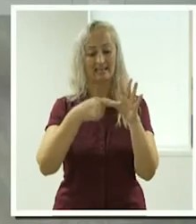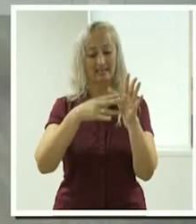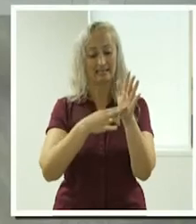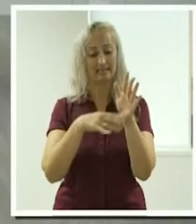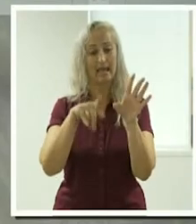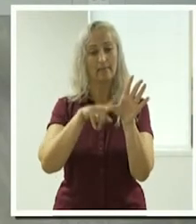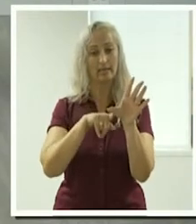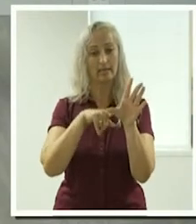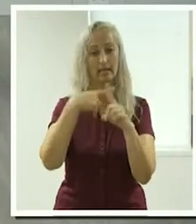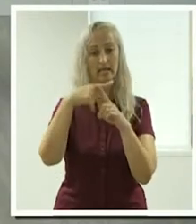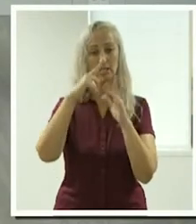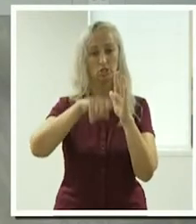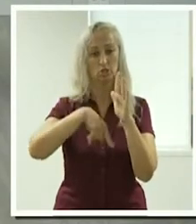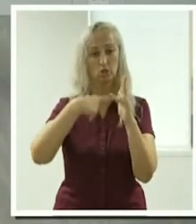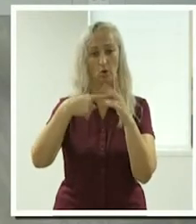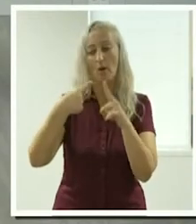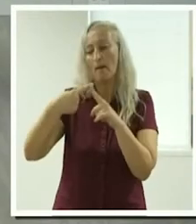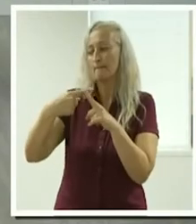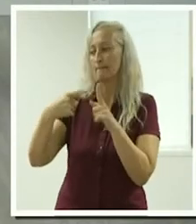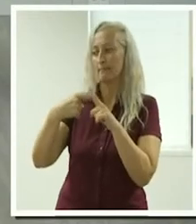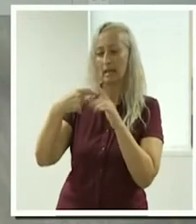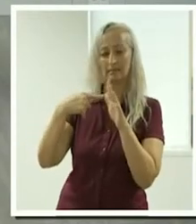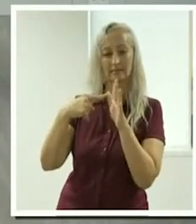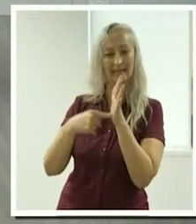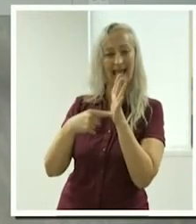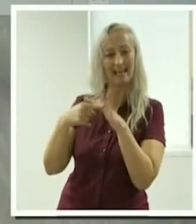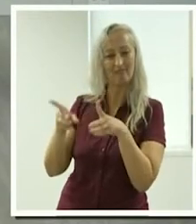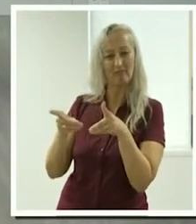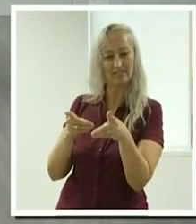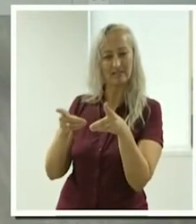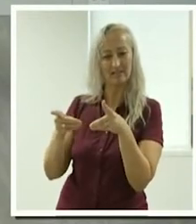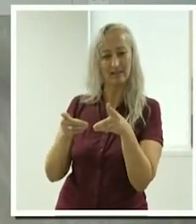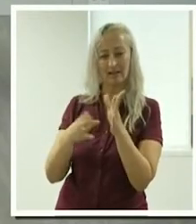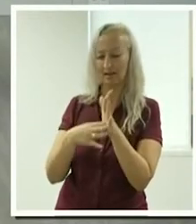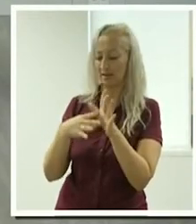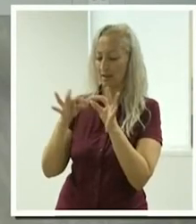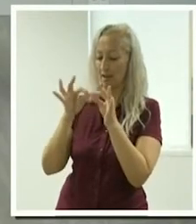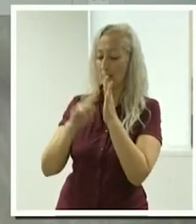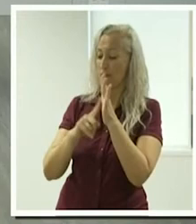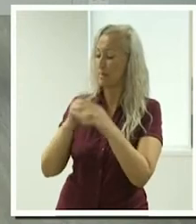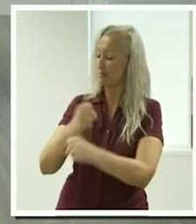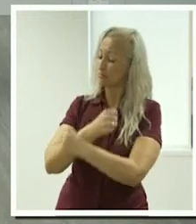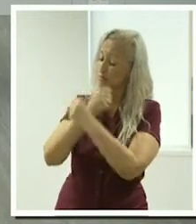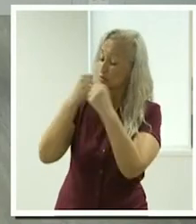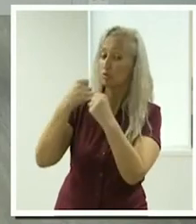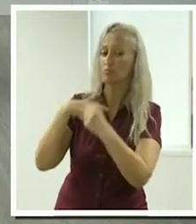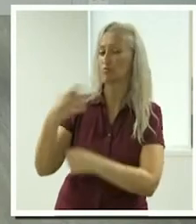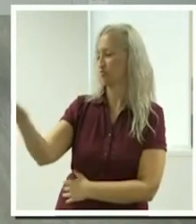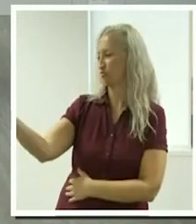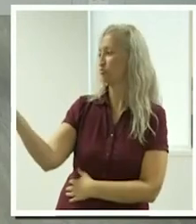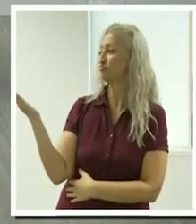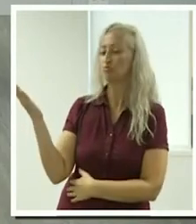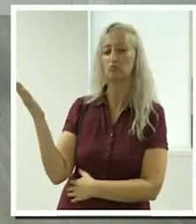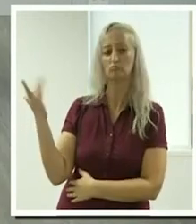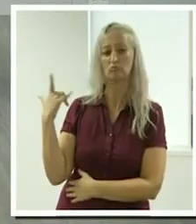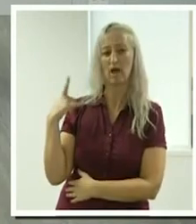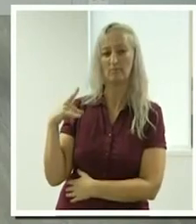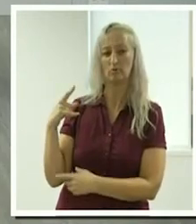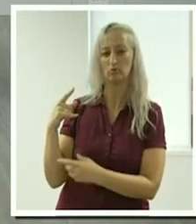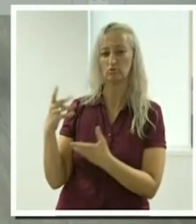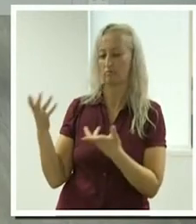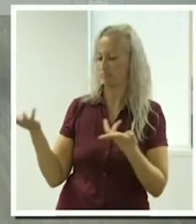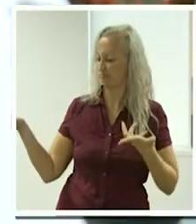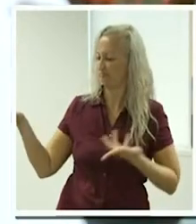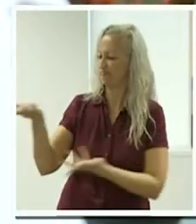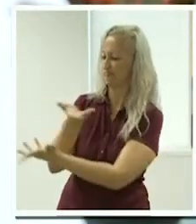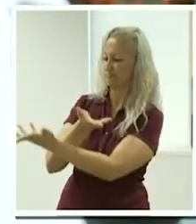discussion you know mabel is stronger because of all of you mabel is stronger because of the community that gathers around the platform to engage with each